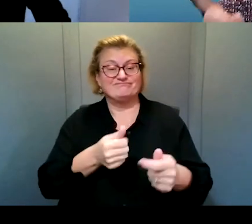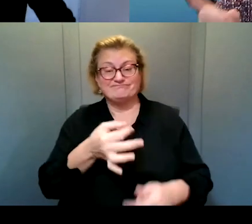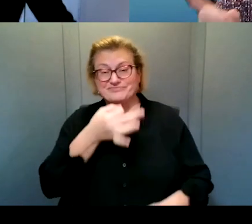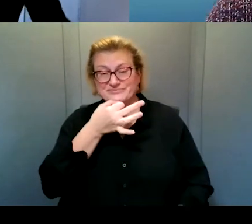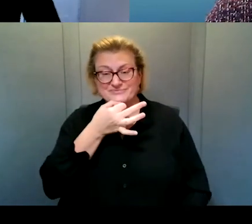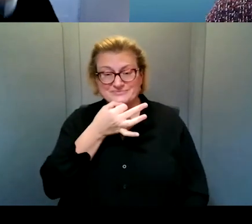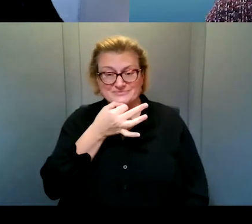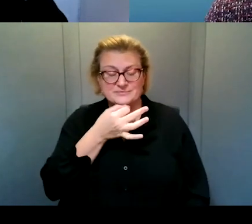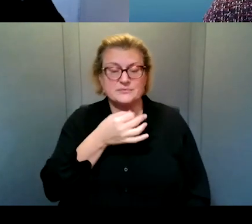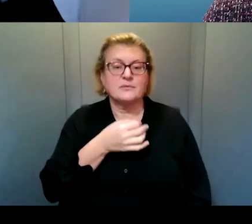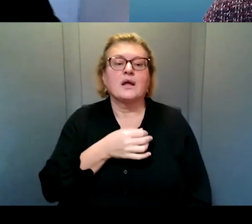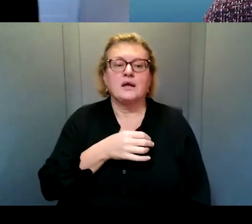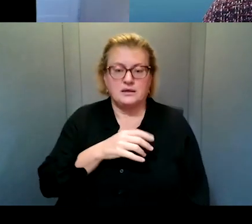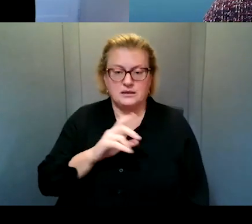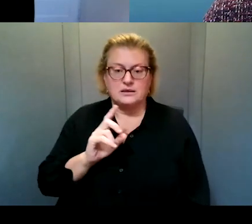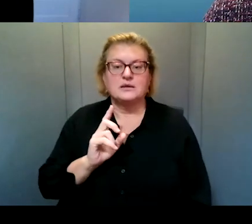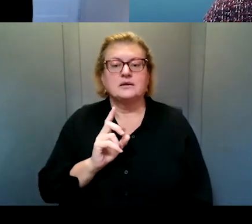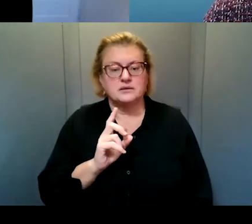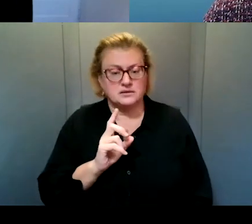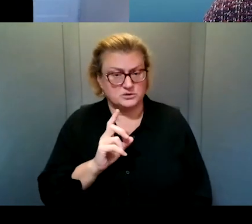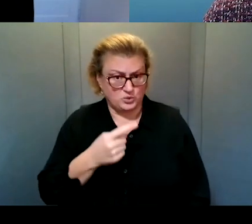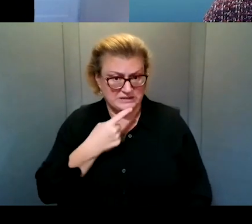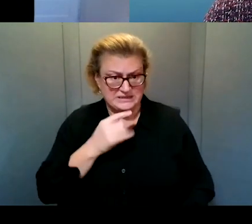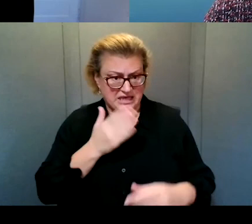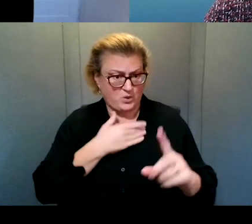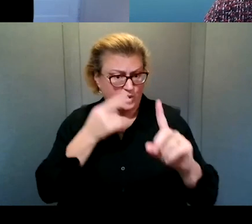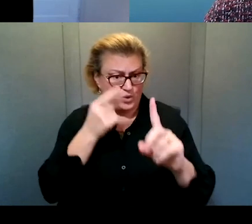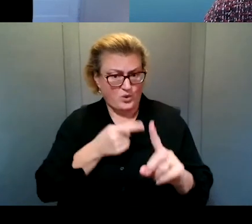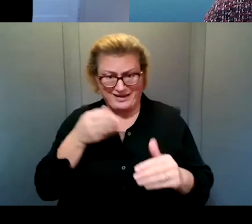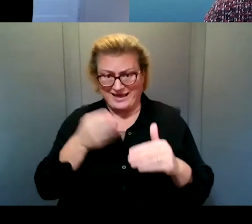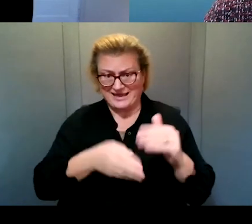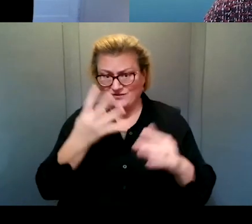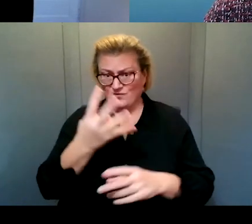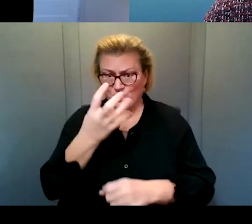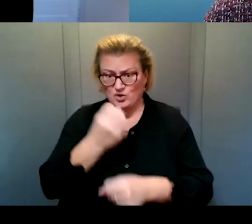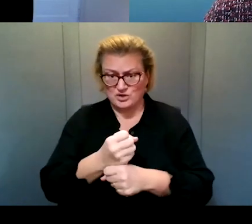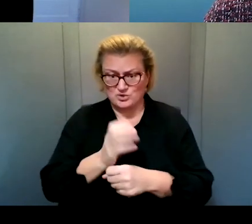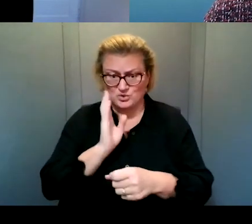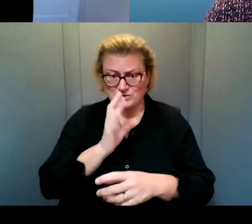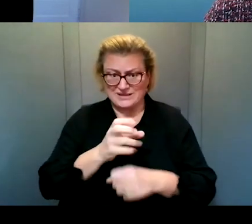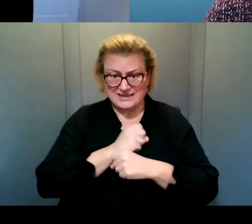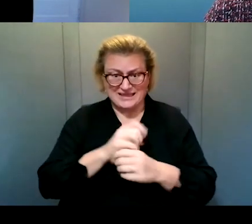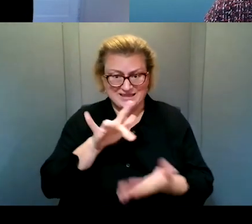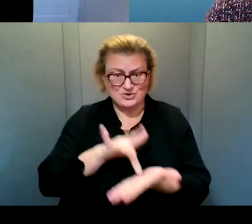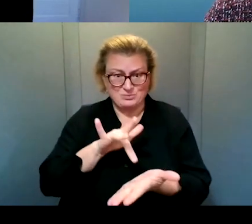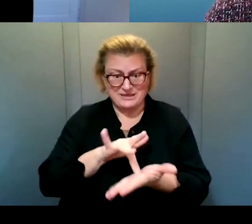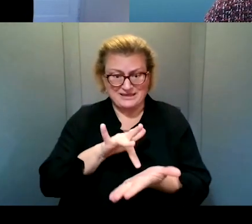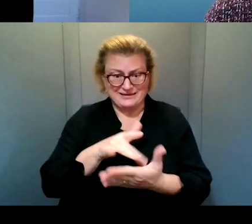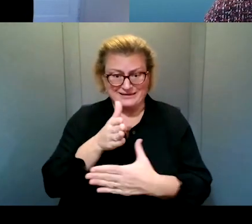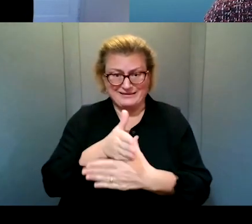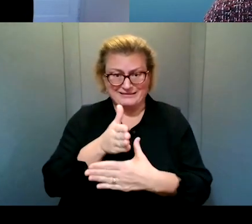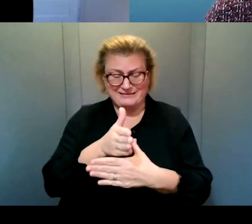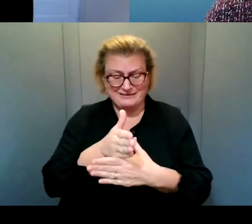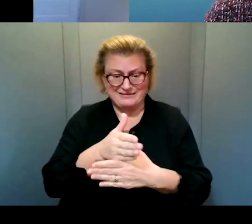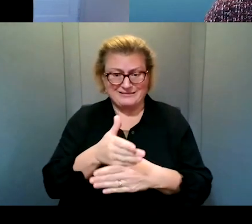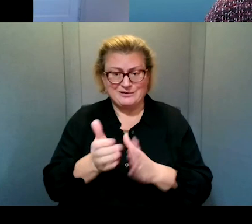see where she's going. Okay. So do we just say that our goal is that at the end of four years, you will attain intermediate proficiency, or do we